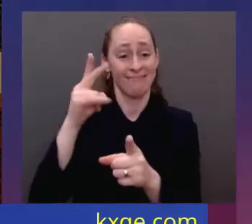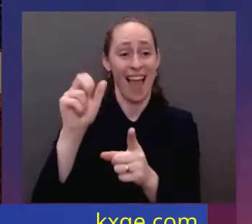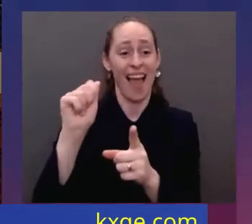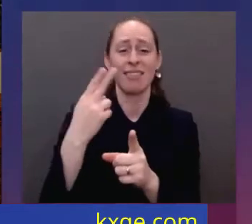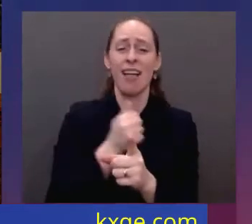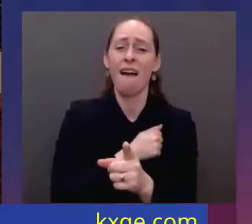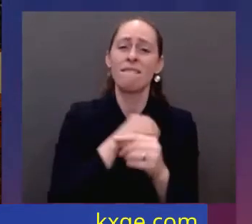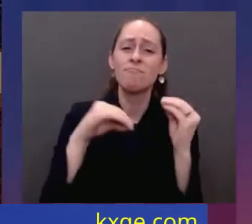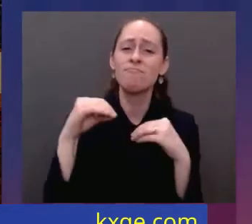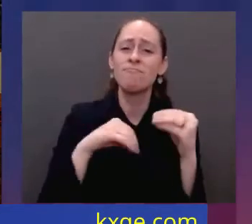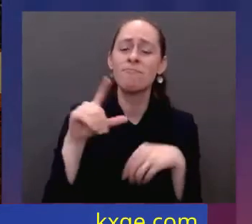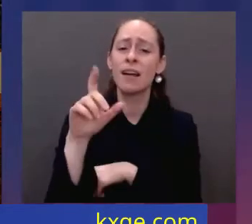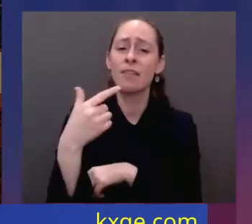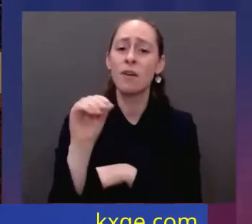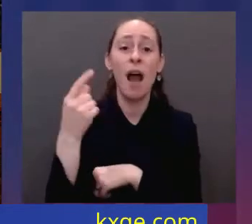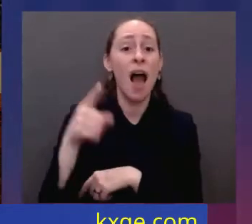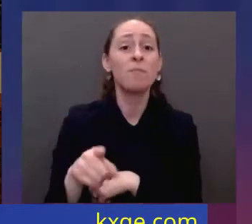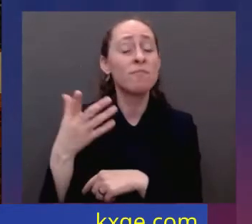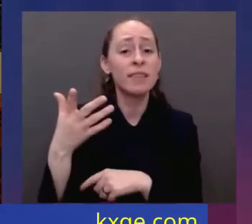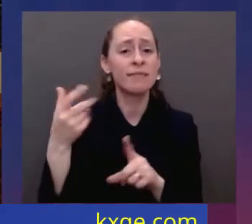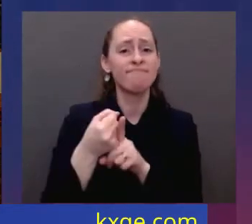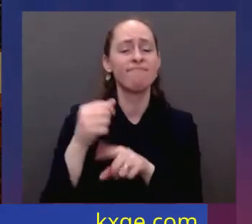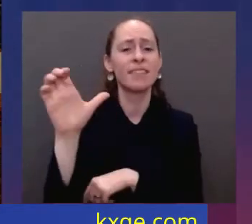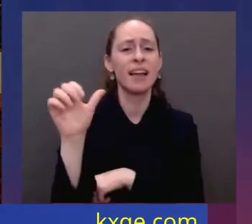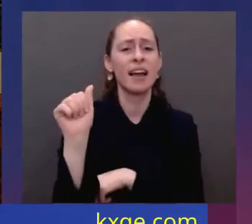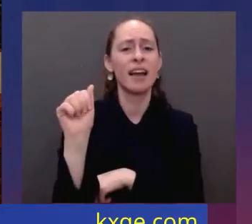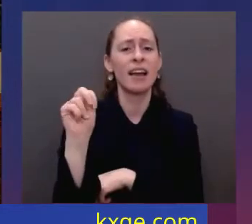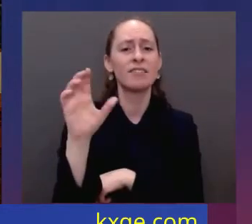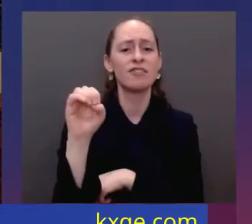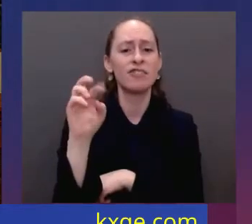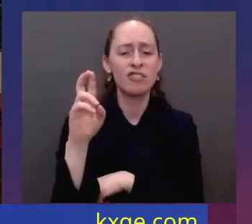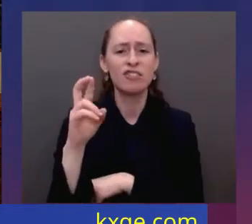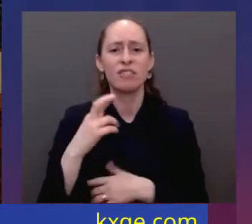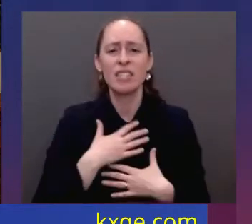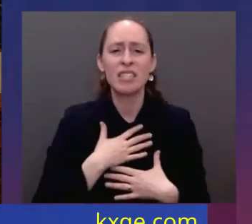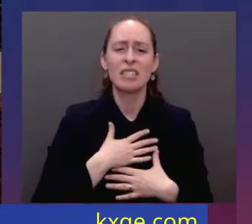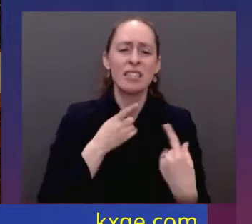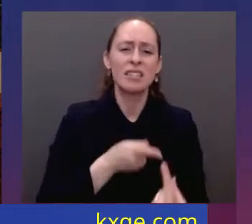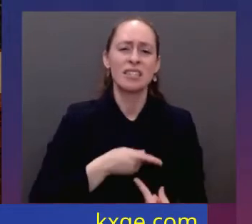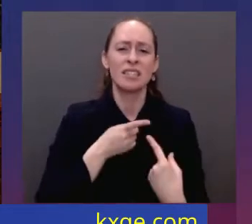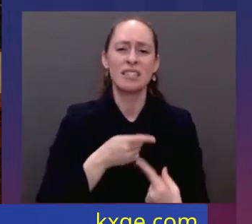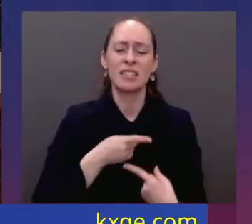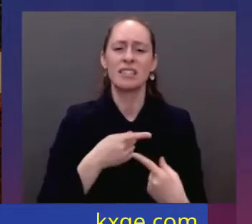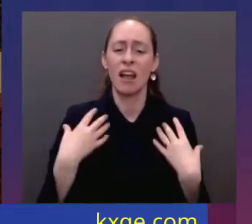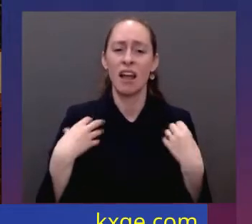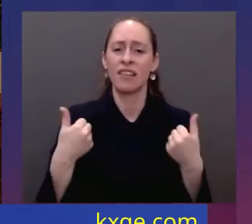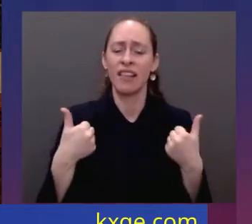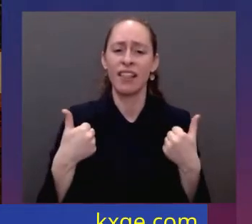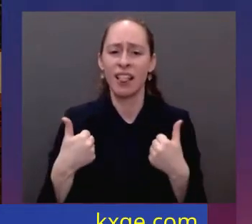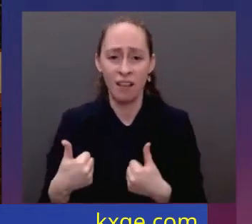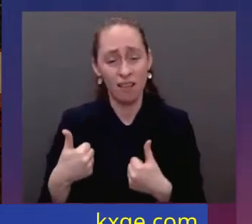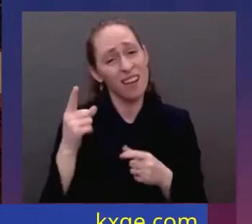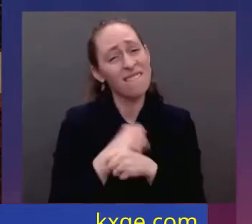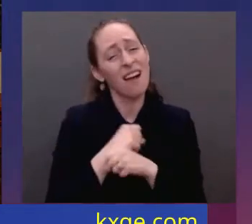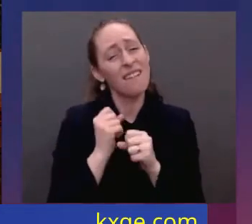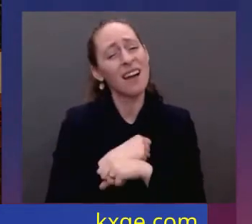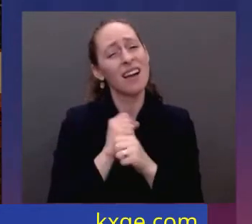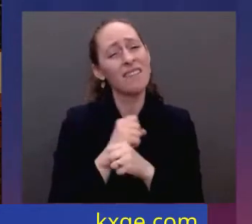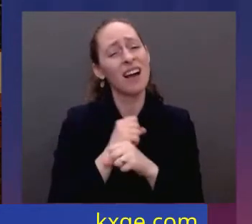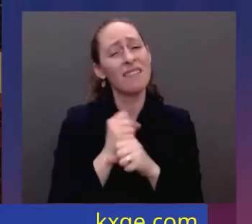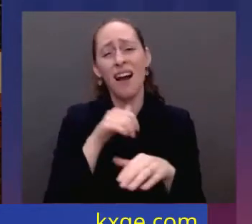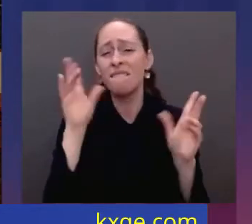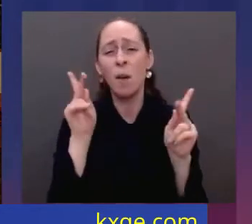ravaged Heath's lungs and body. Danielle says Heath was a fighter to the very end. He didn't know how to stop fighting. And neither did she.